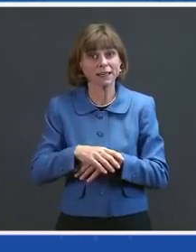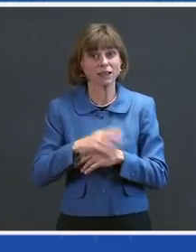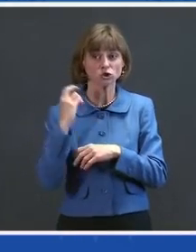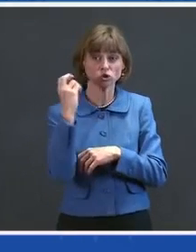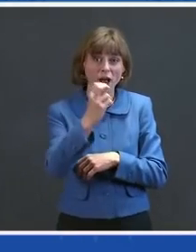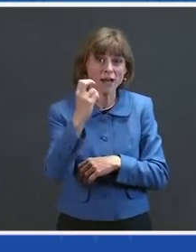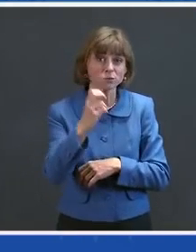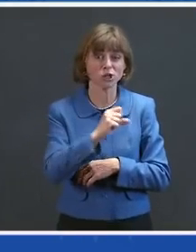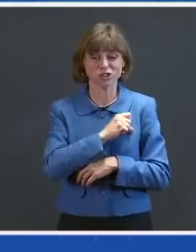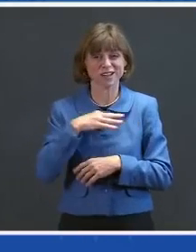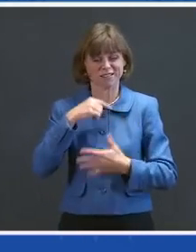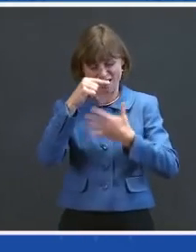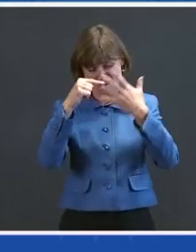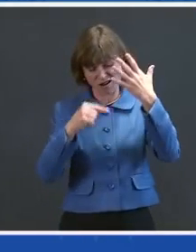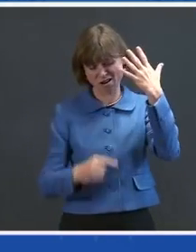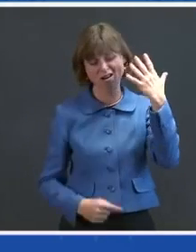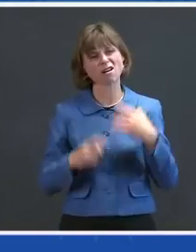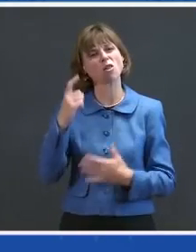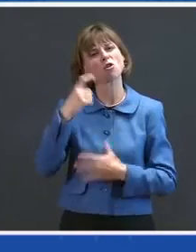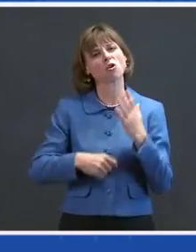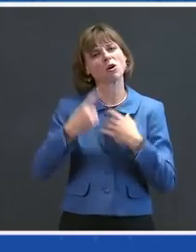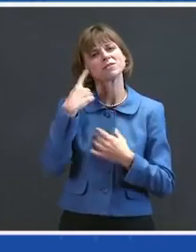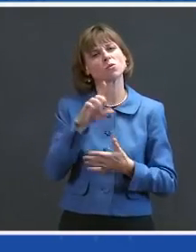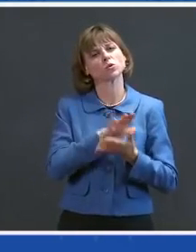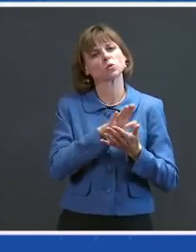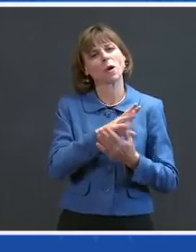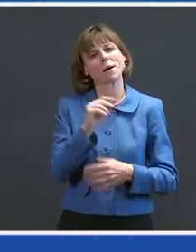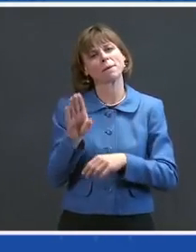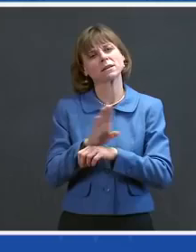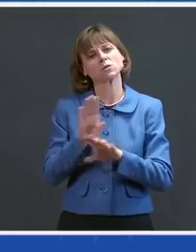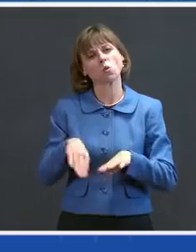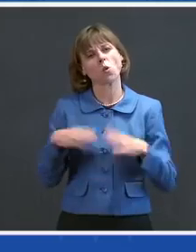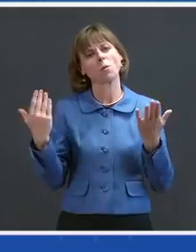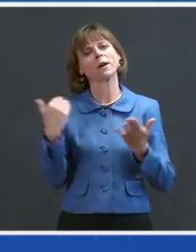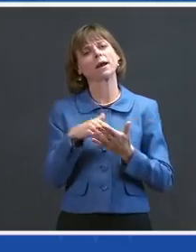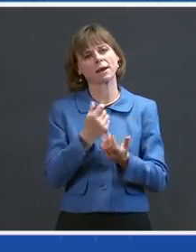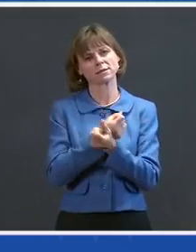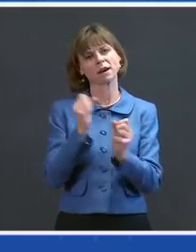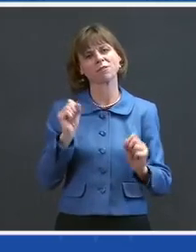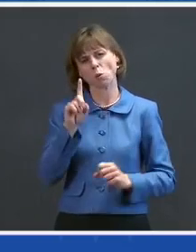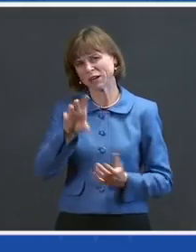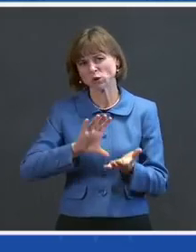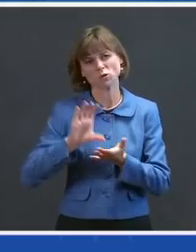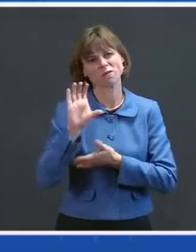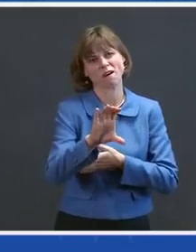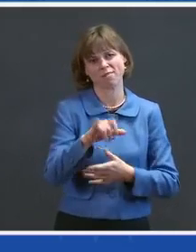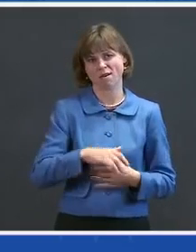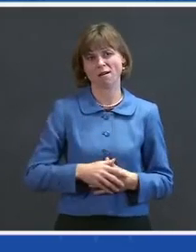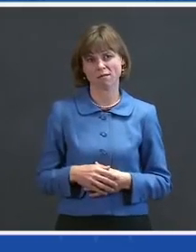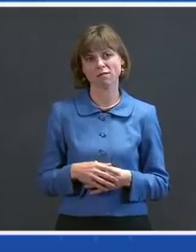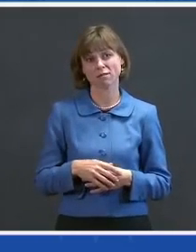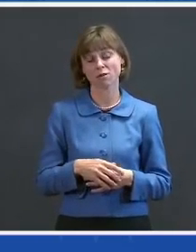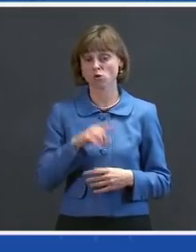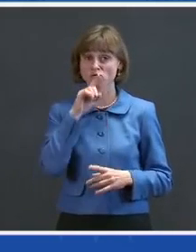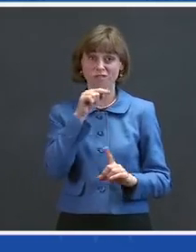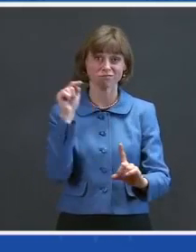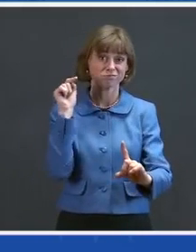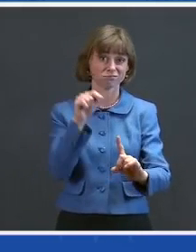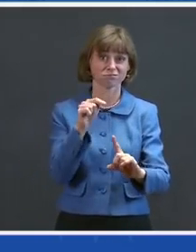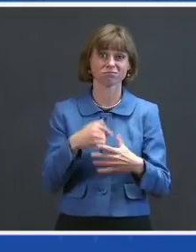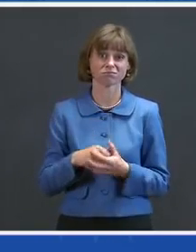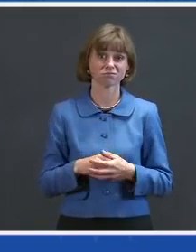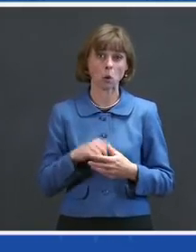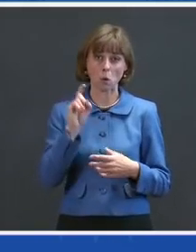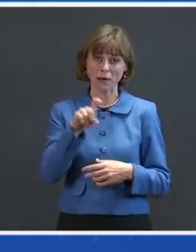required for school and business that open safely. We need to fund it. The bottom line is we need the